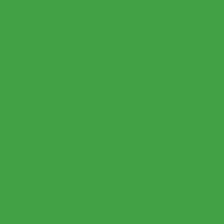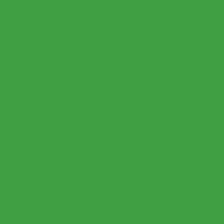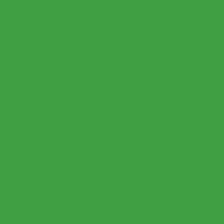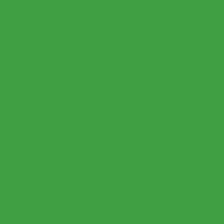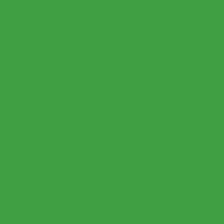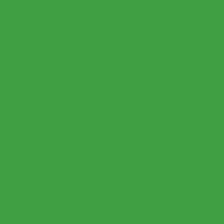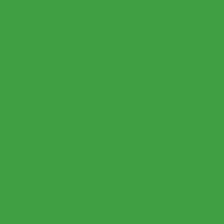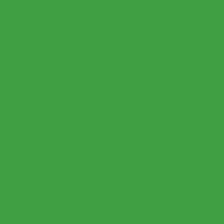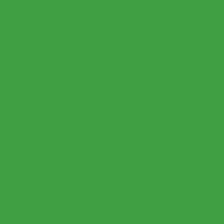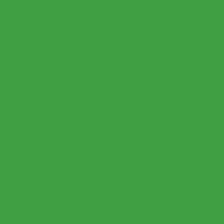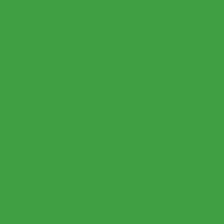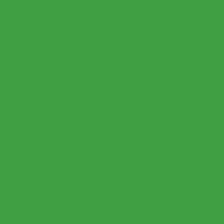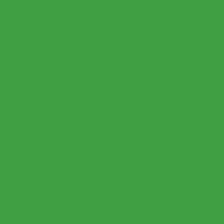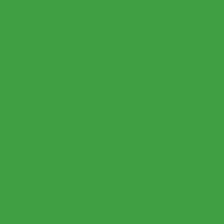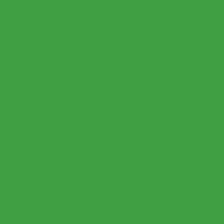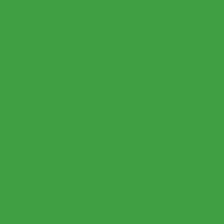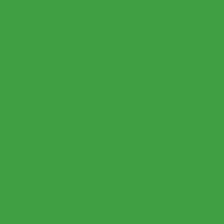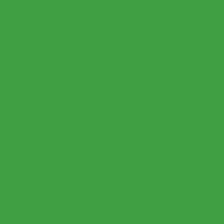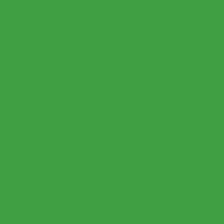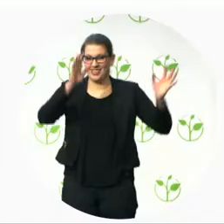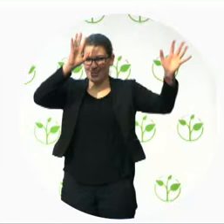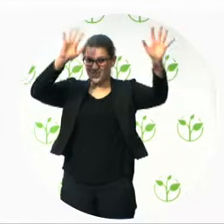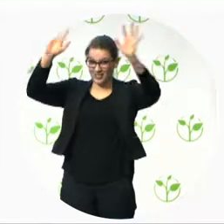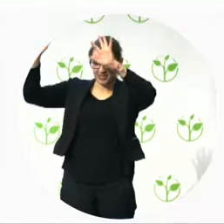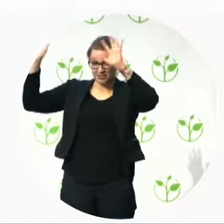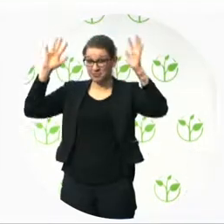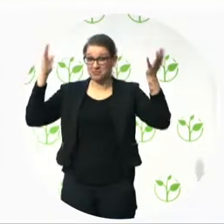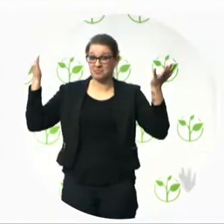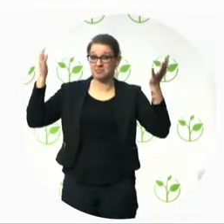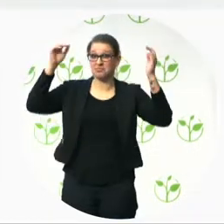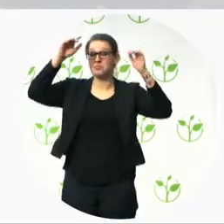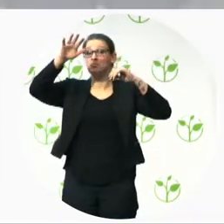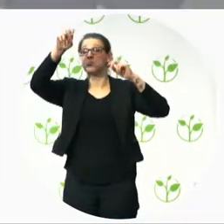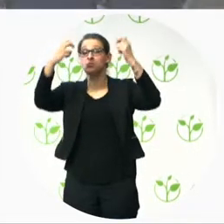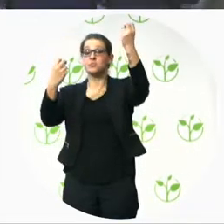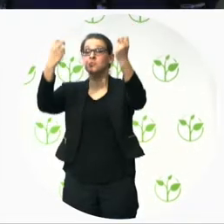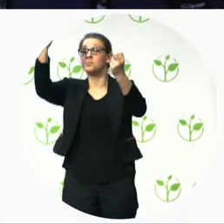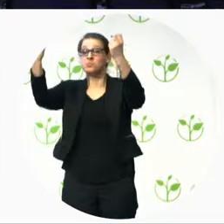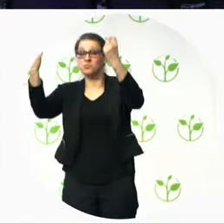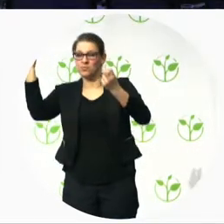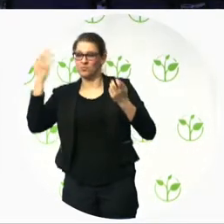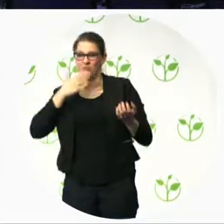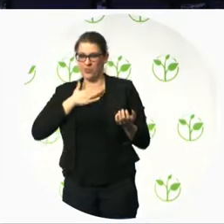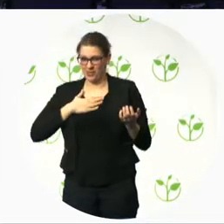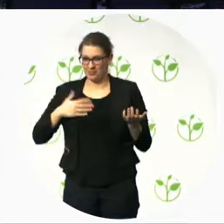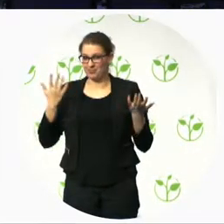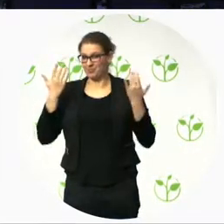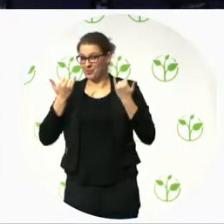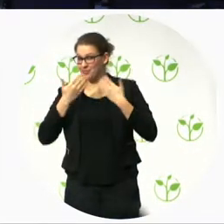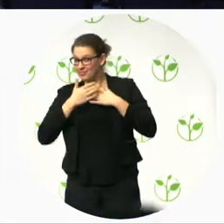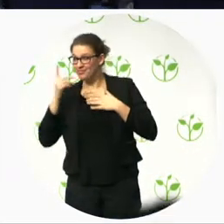Hello everybody we're going to start the session so could you please take your seats